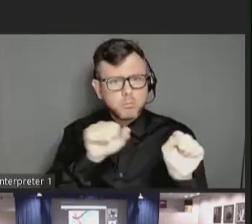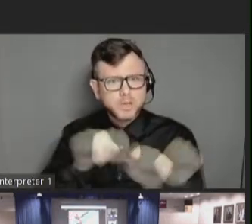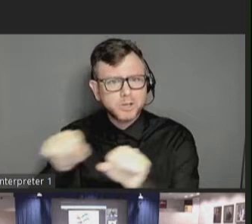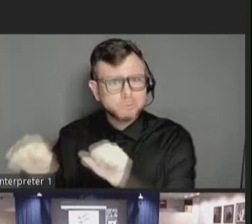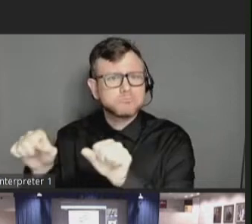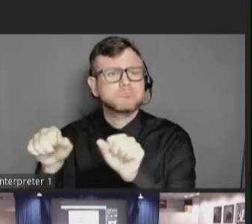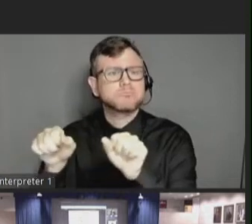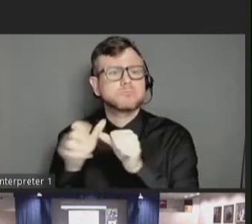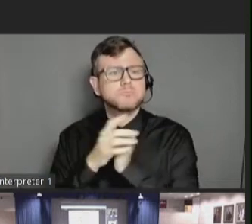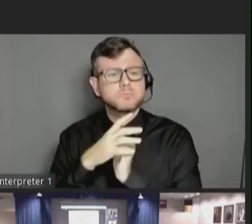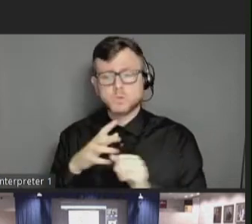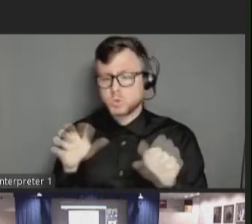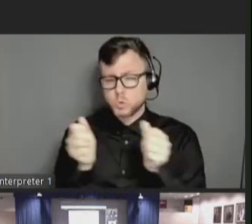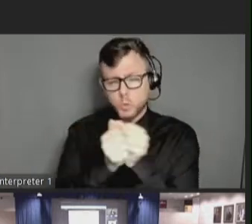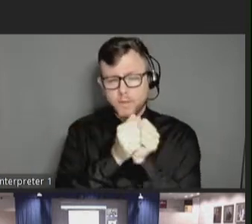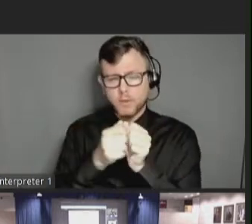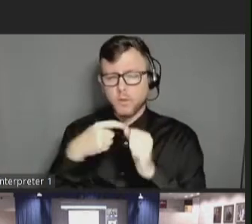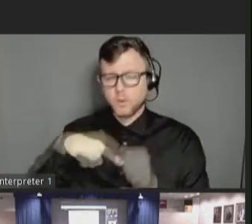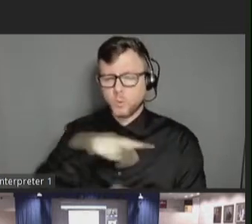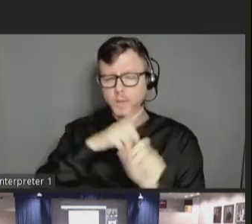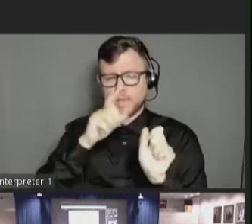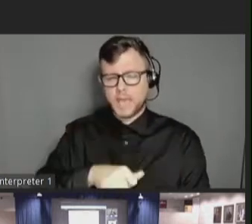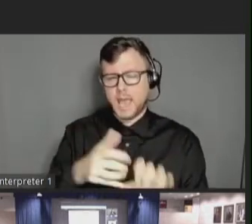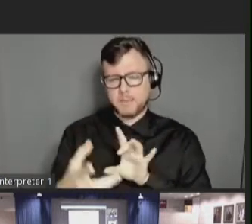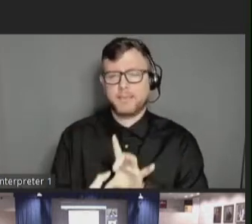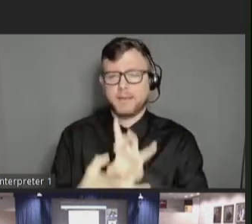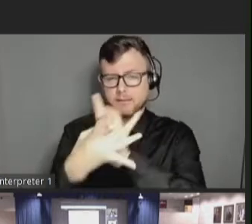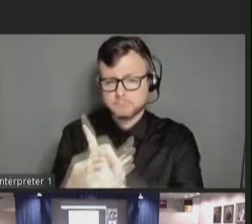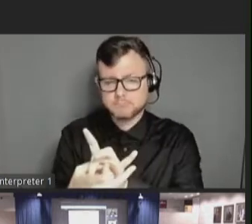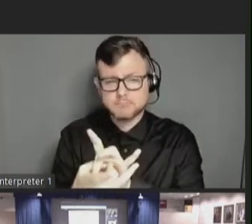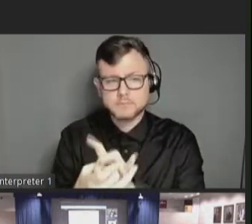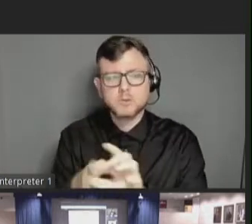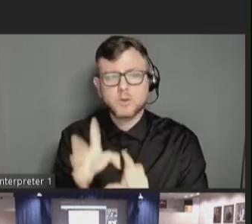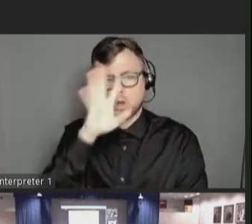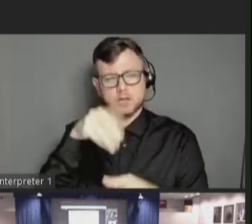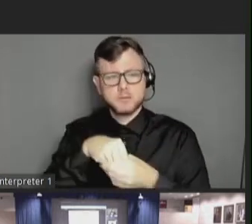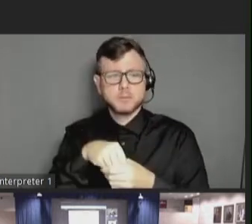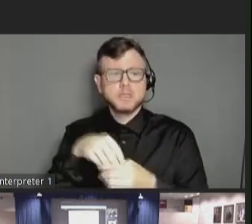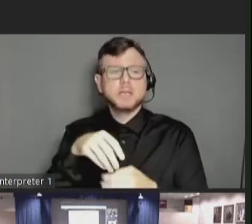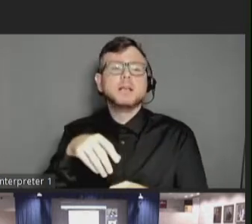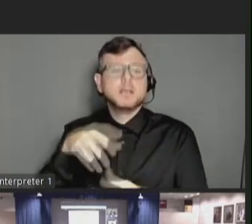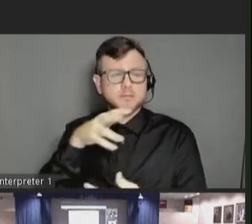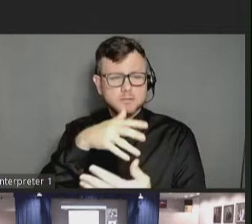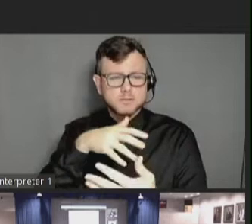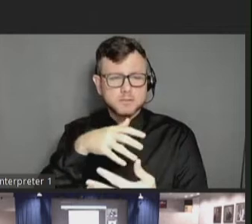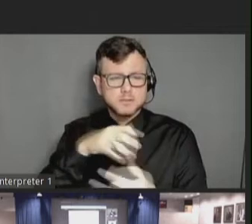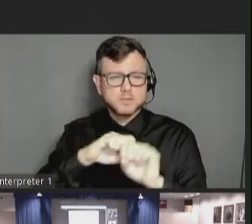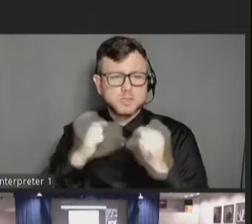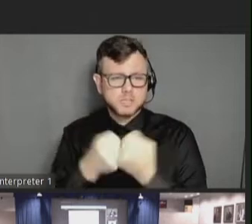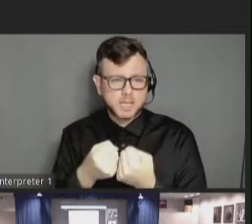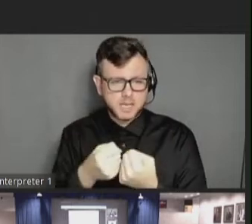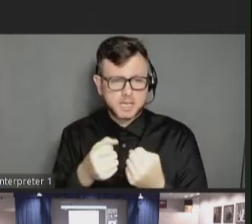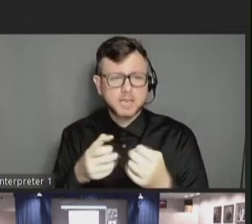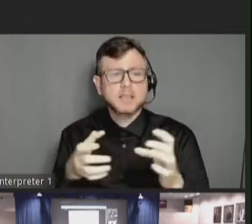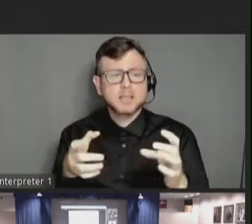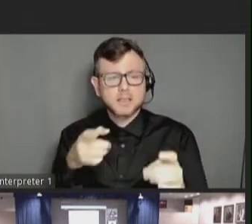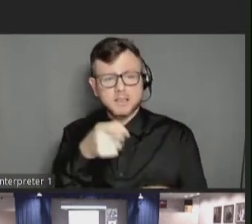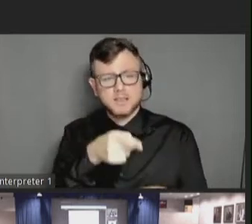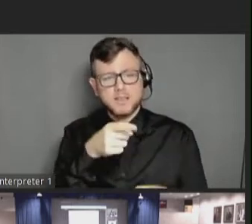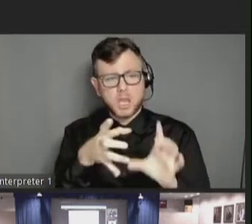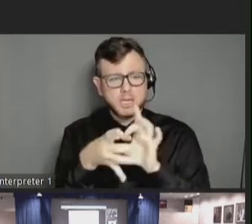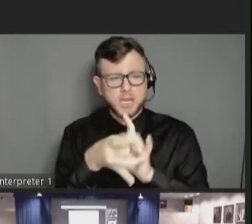we can be the connection. The Autism Society. The connection is you. Get connected at